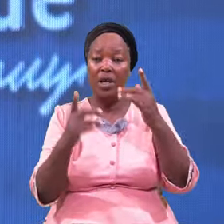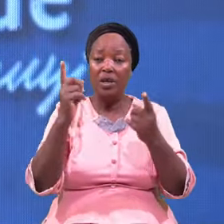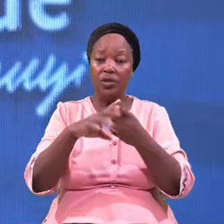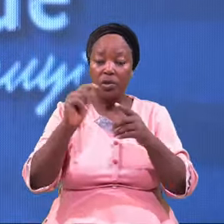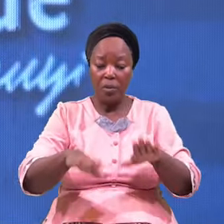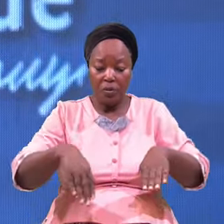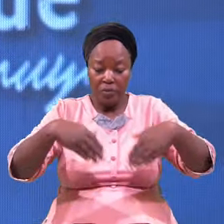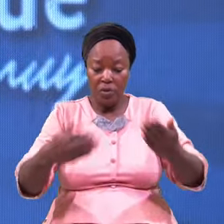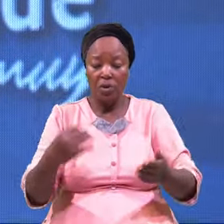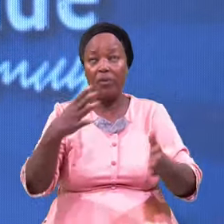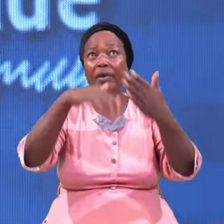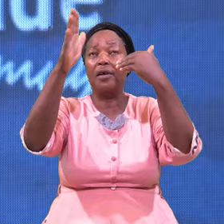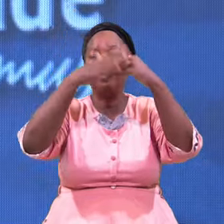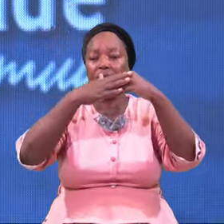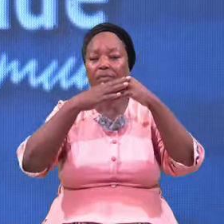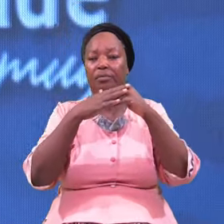Of Heaven